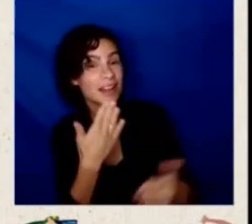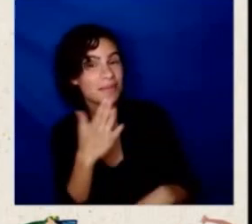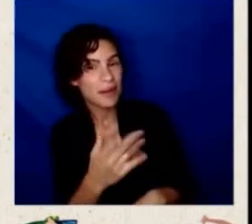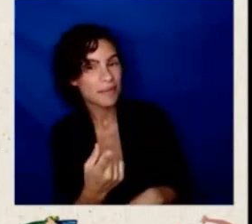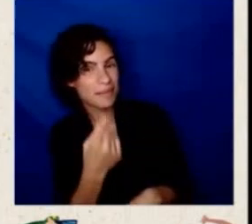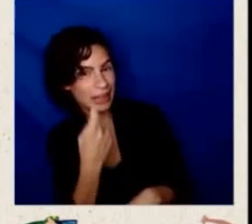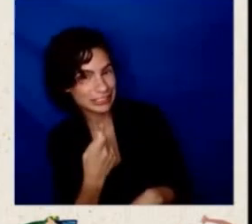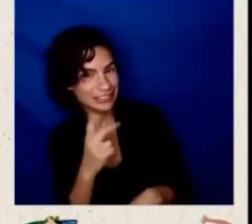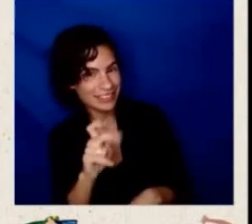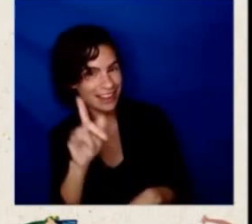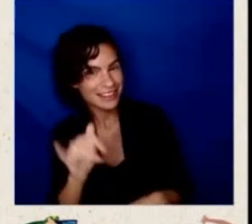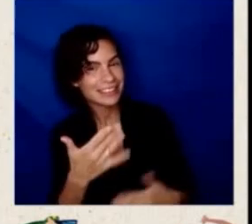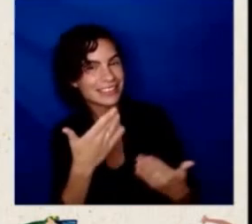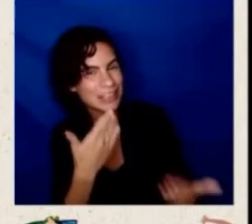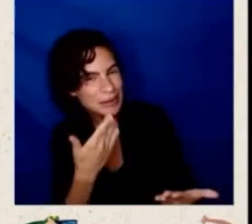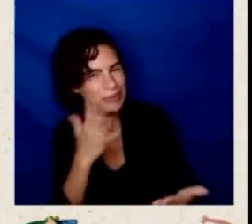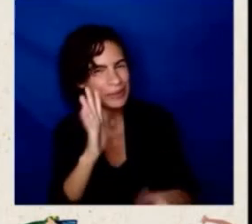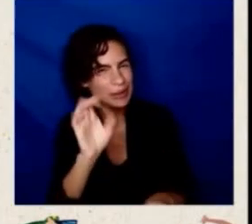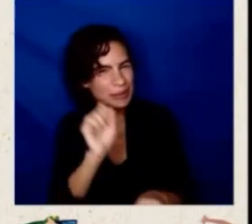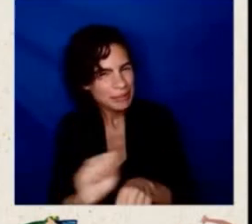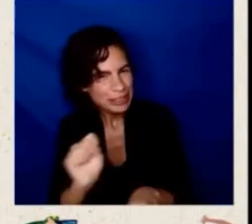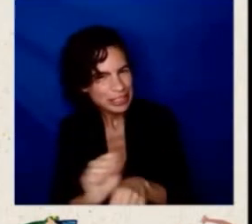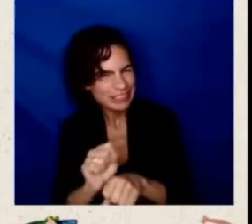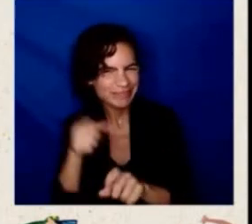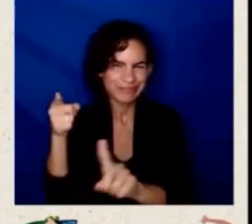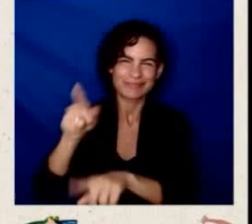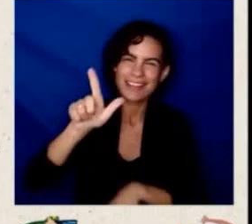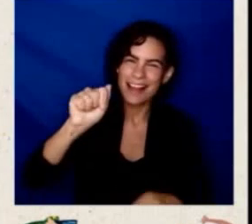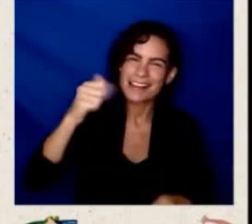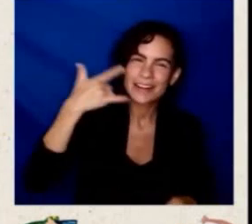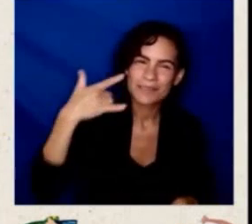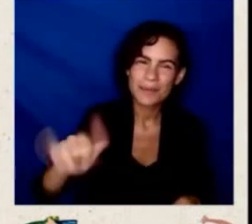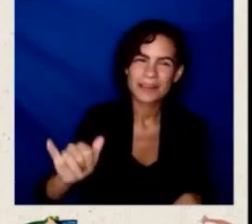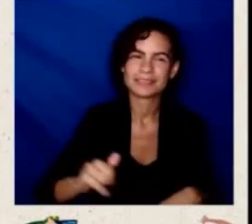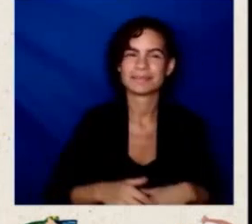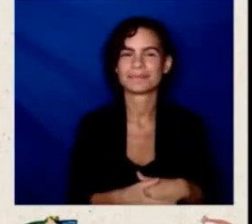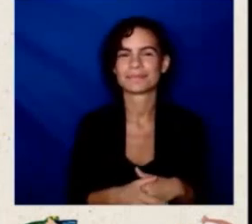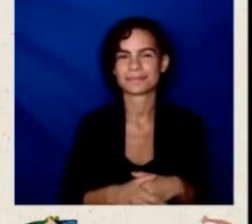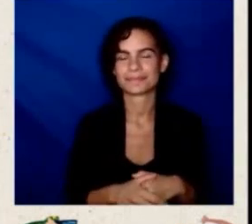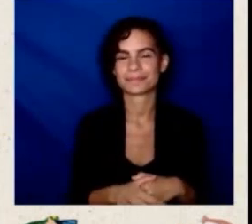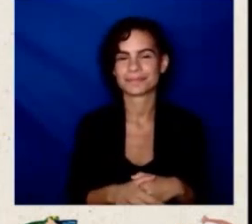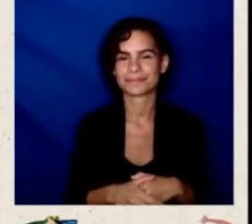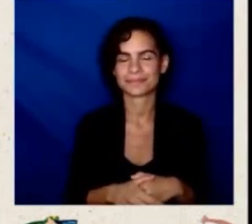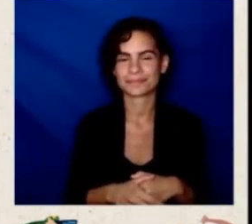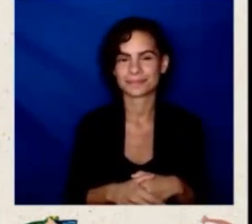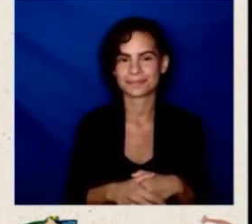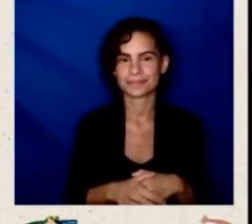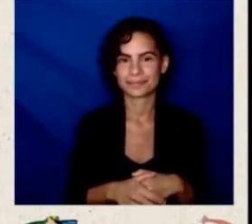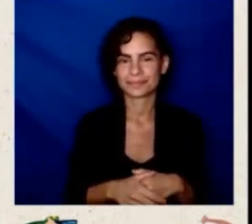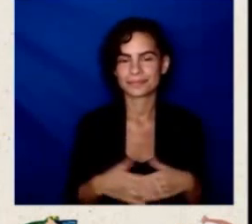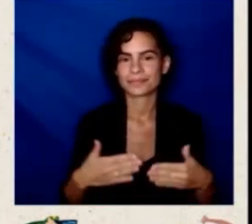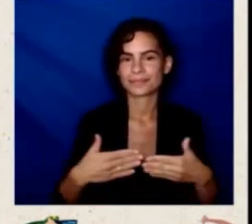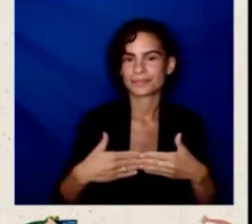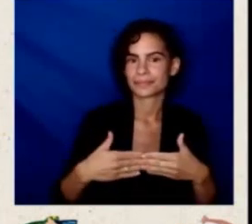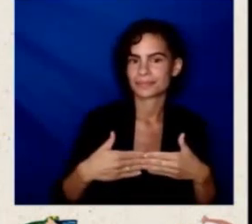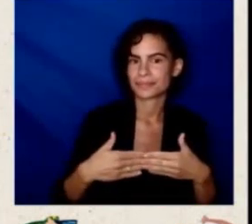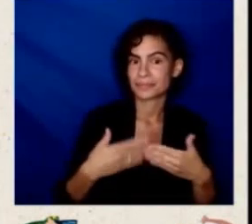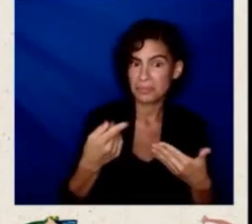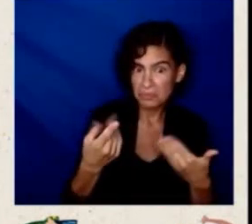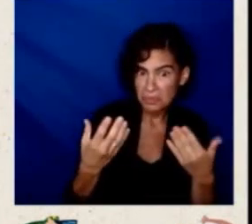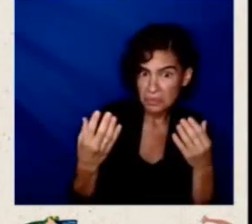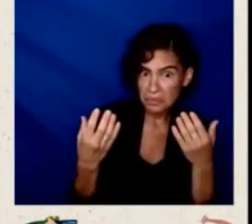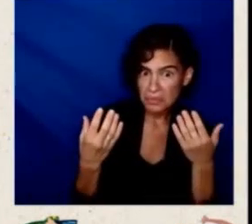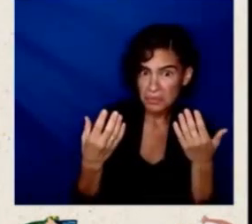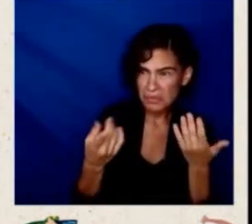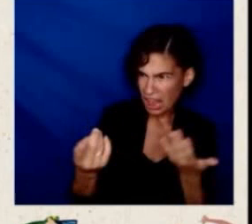For our next question, we're going to go to Xiomara Stephanie Castro-Ventura, who has more names than I do. She's a